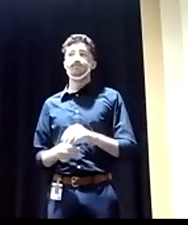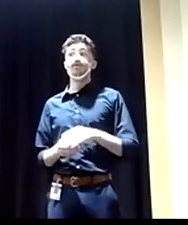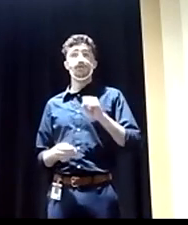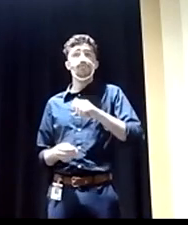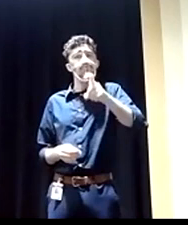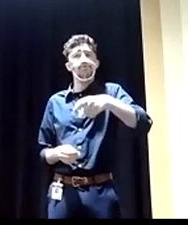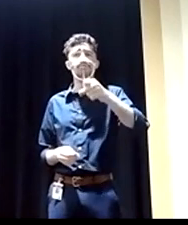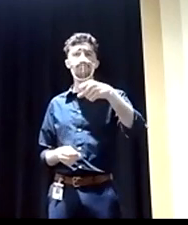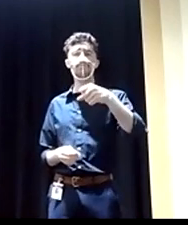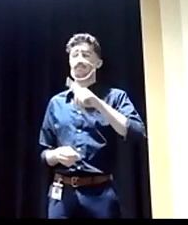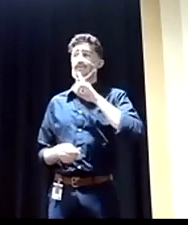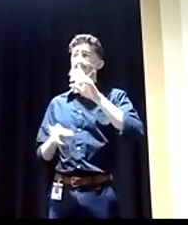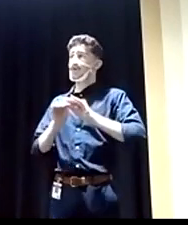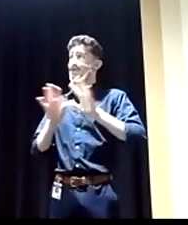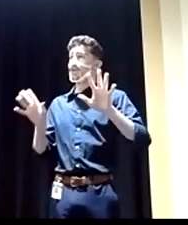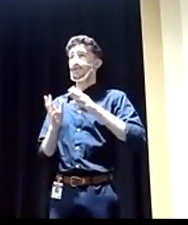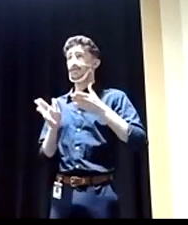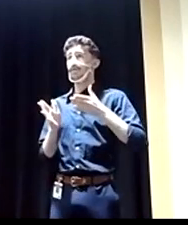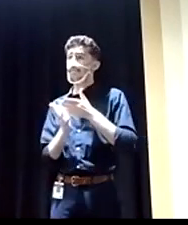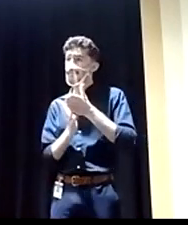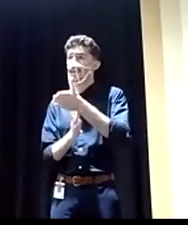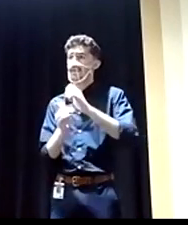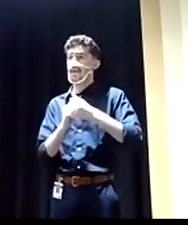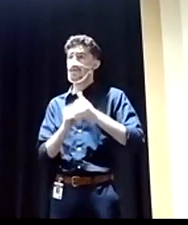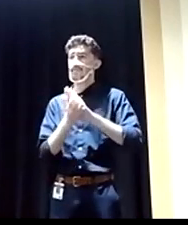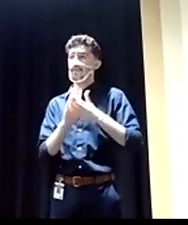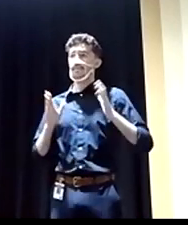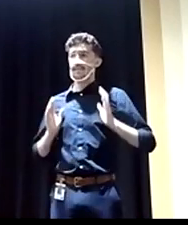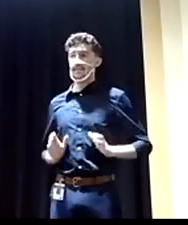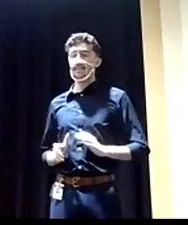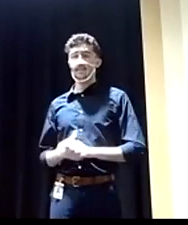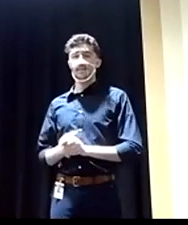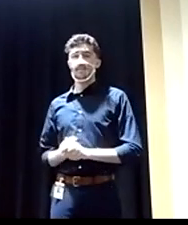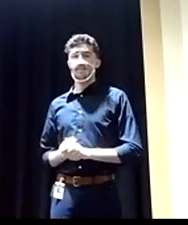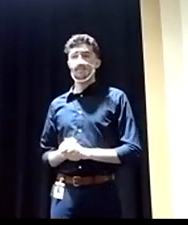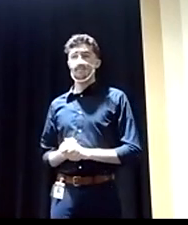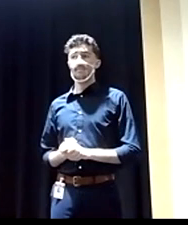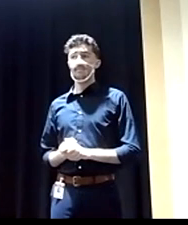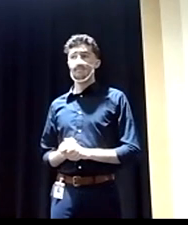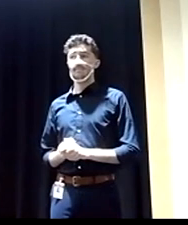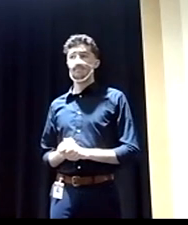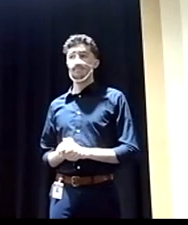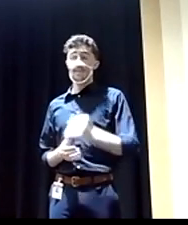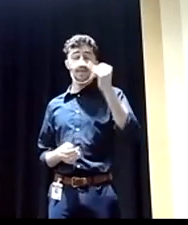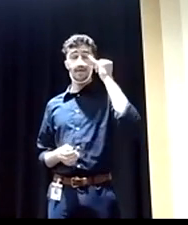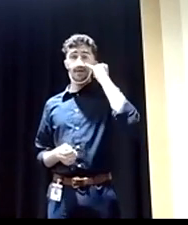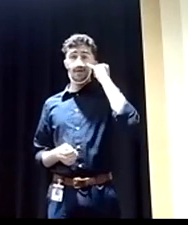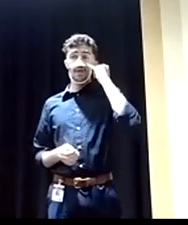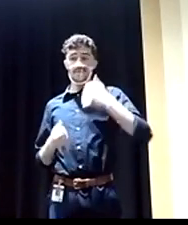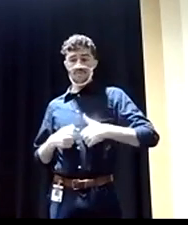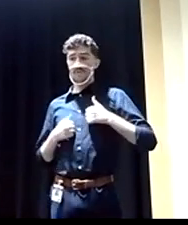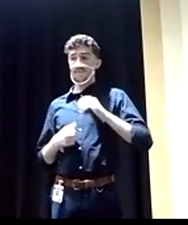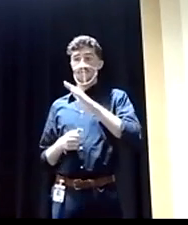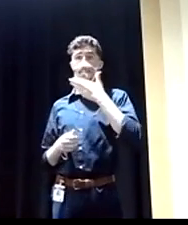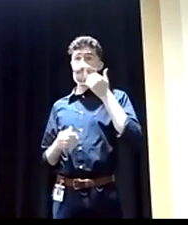there should be a, a clear path to citizenship for those individuals living in our country. If they're living their